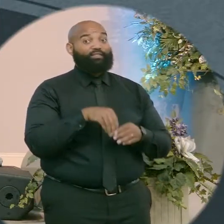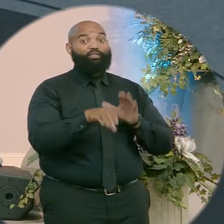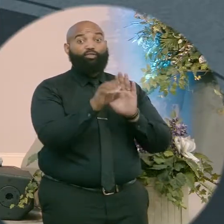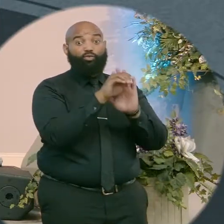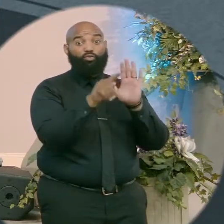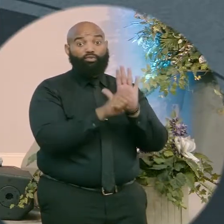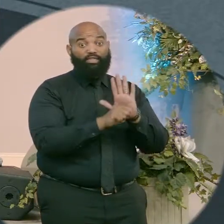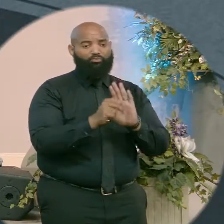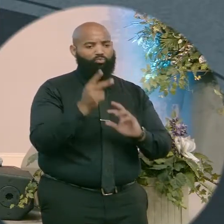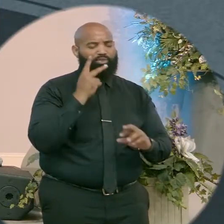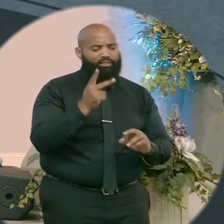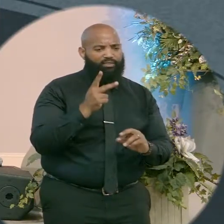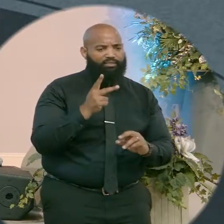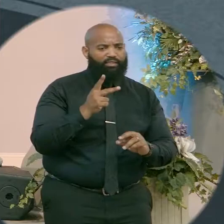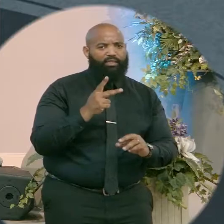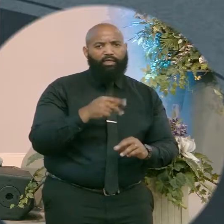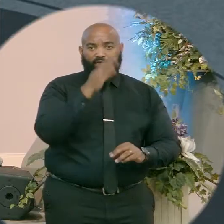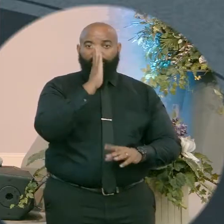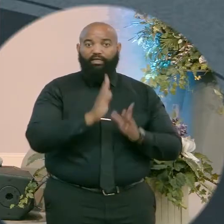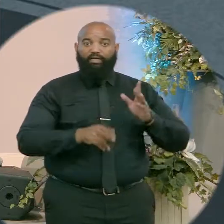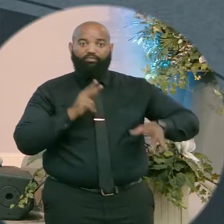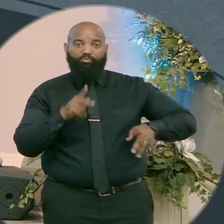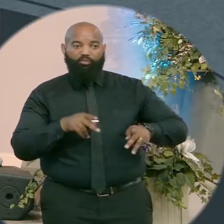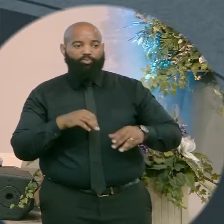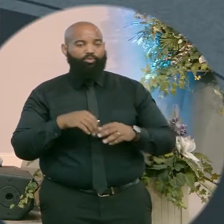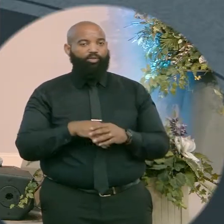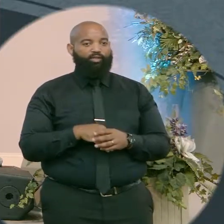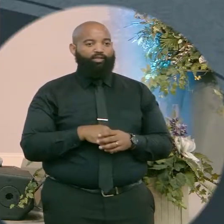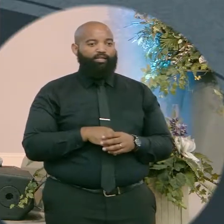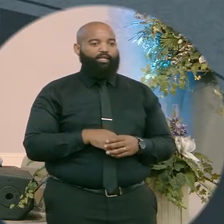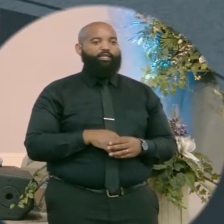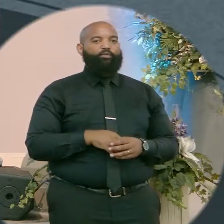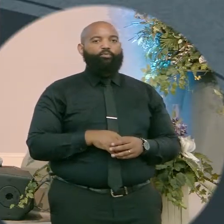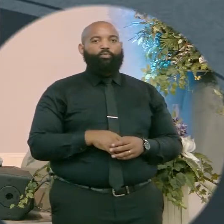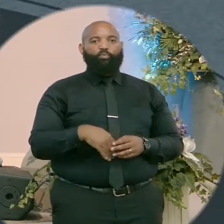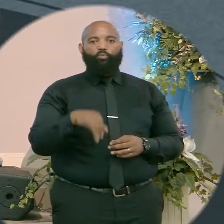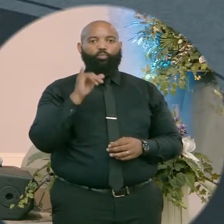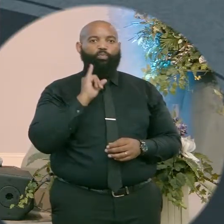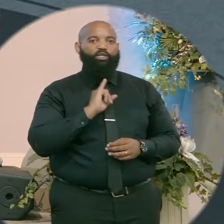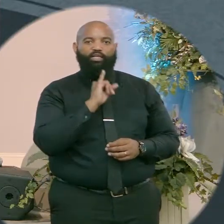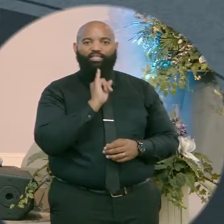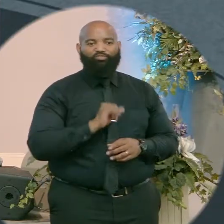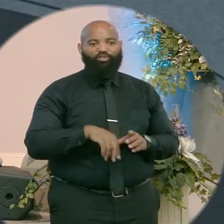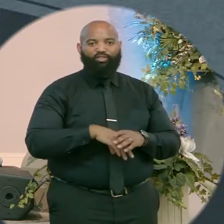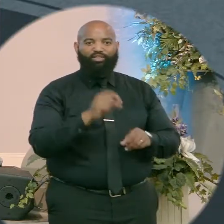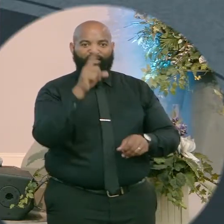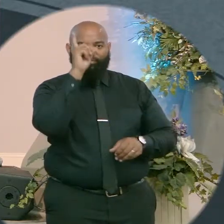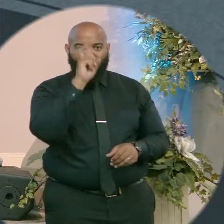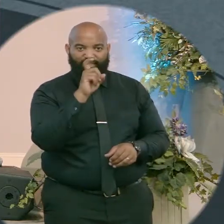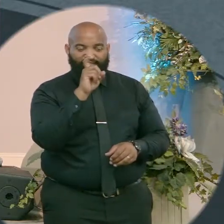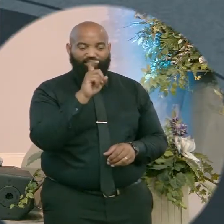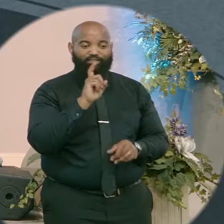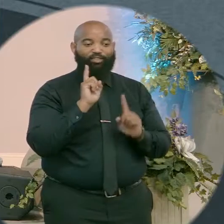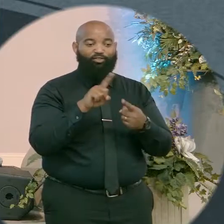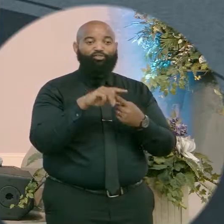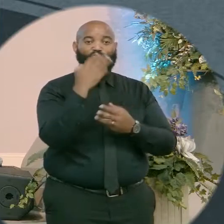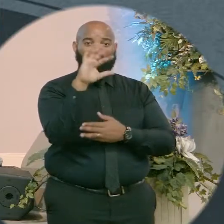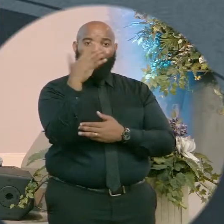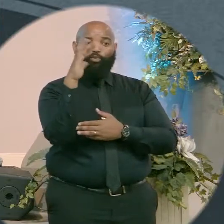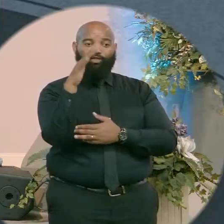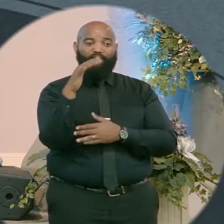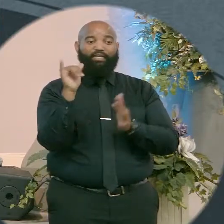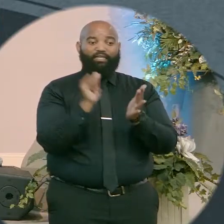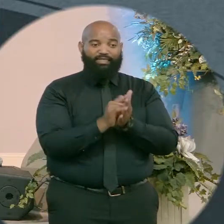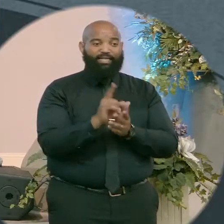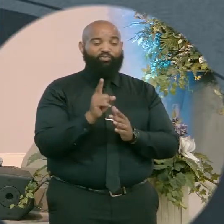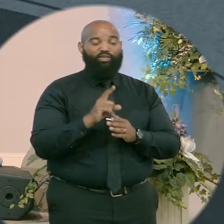Isn't that the place where you think about the exodus and when he brought his children out of Egypt and they went into the wilderness, that's where he gave them the law. That's where he fed